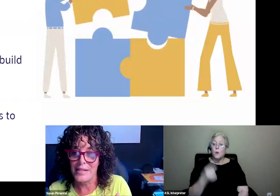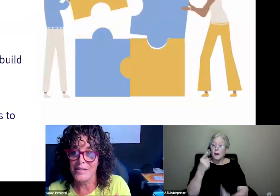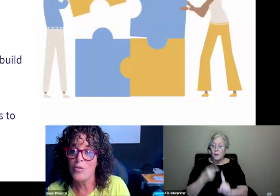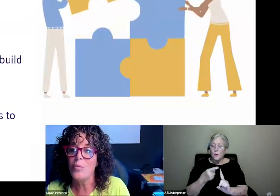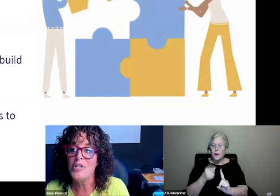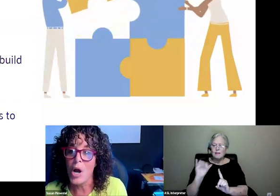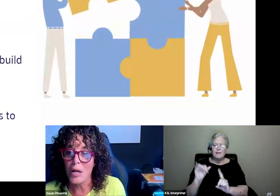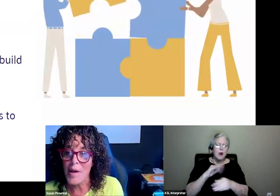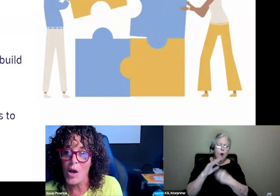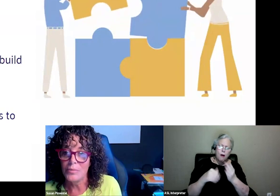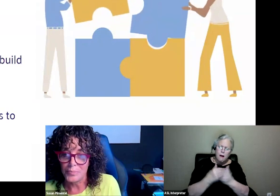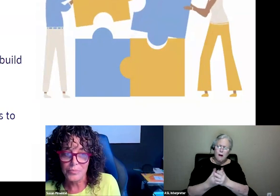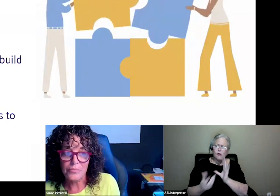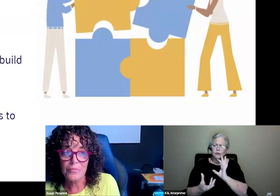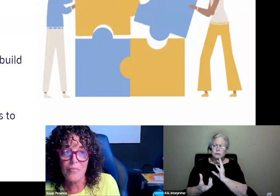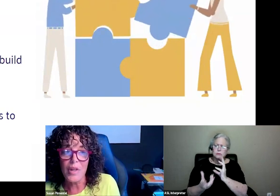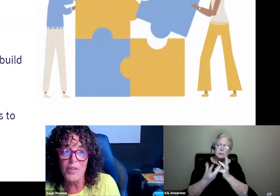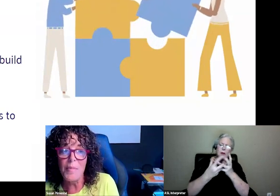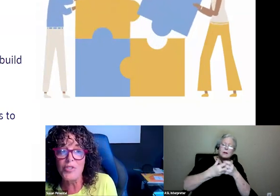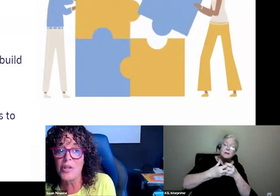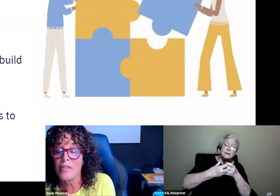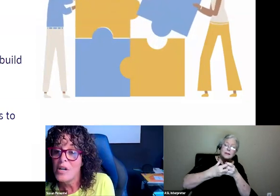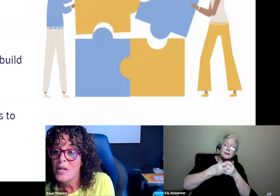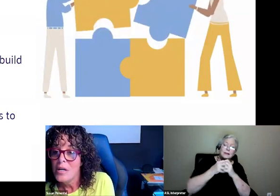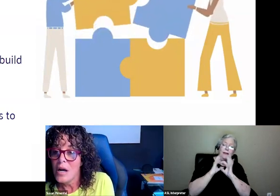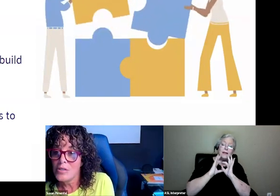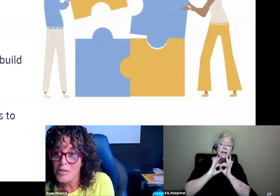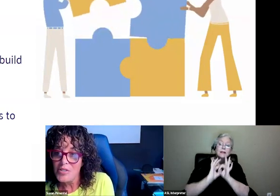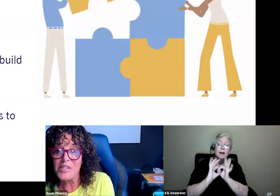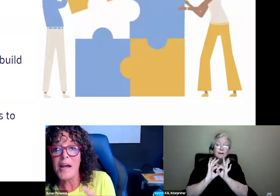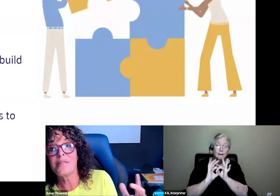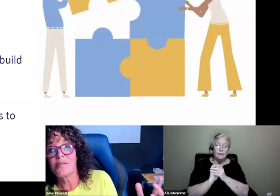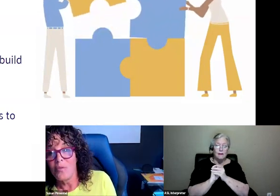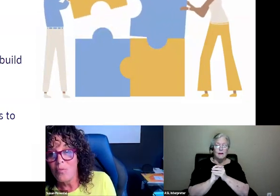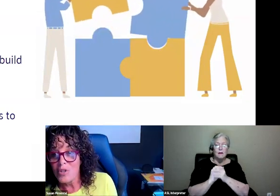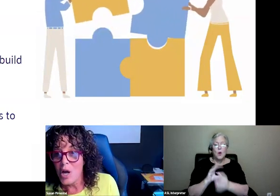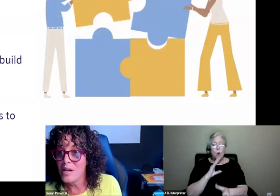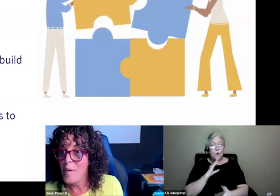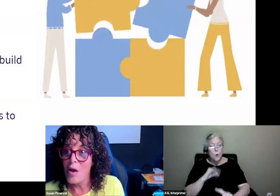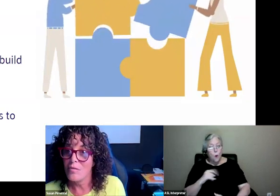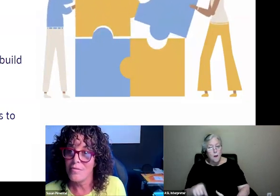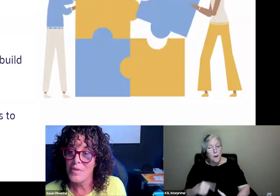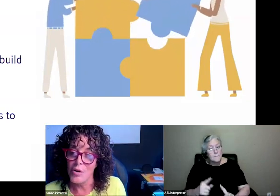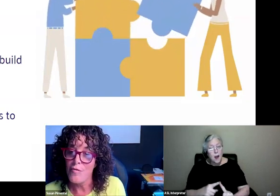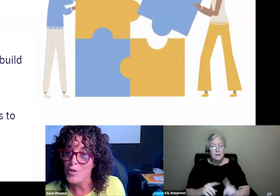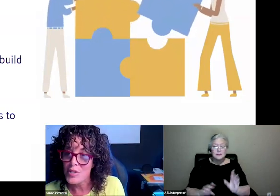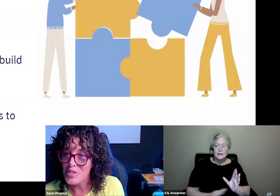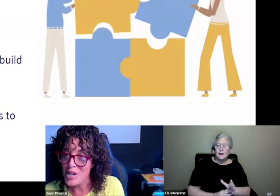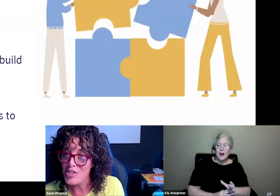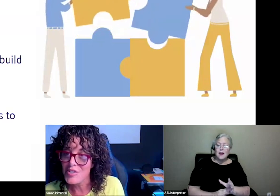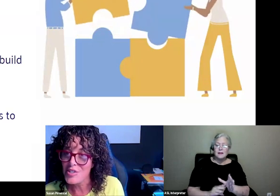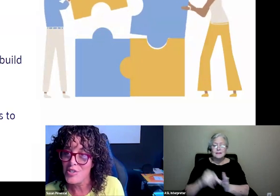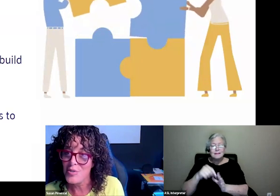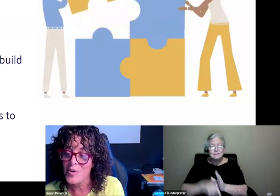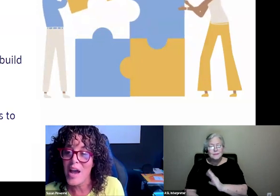interconnected. So when we talk about the dimension of challenging texts, we're talking about, you know, fulsome